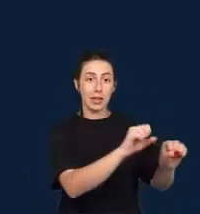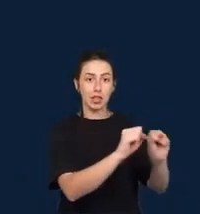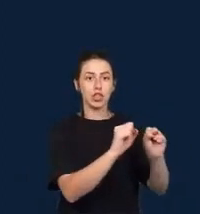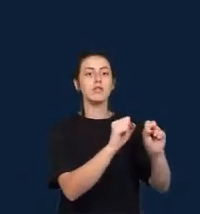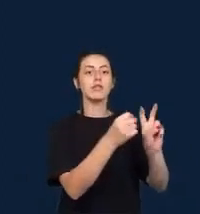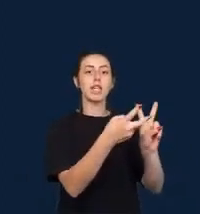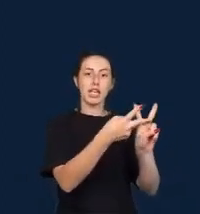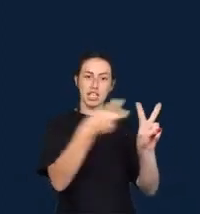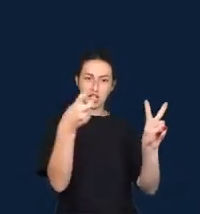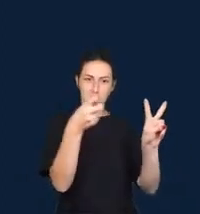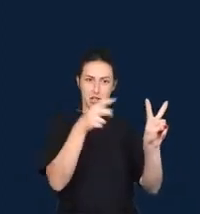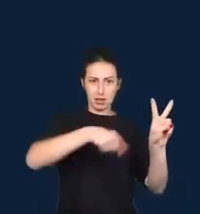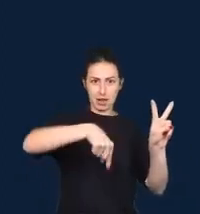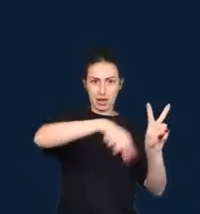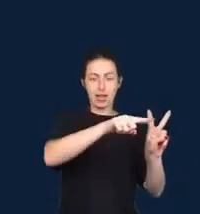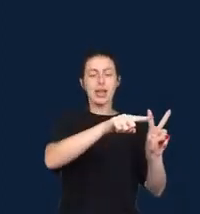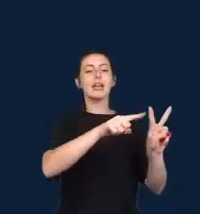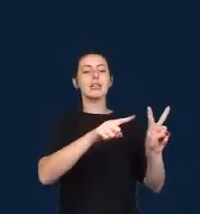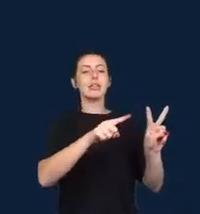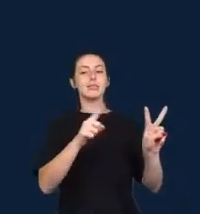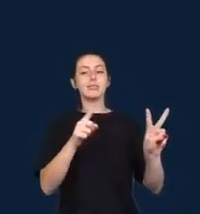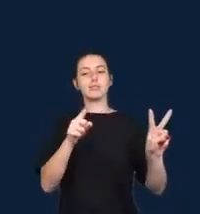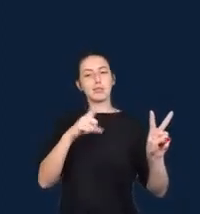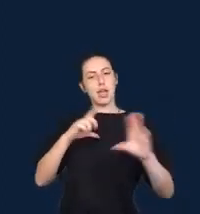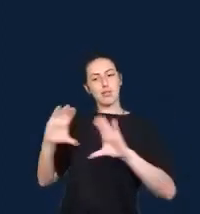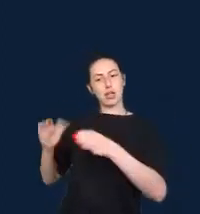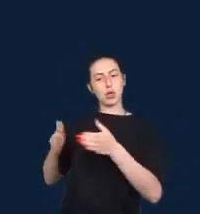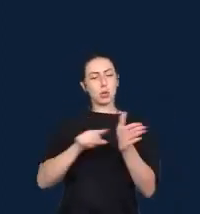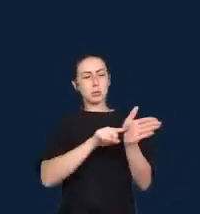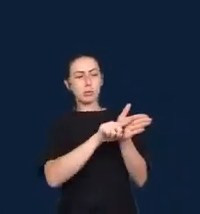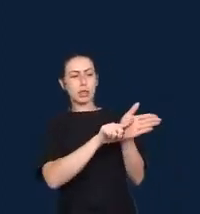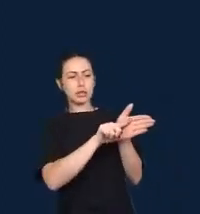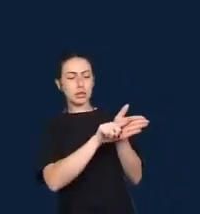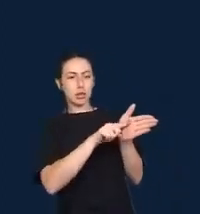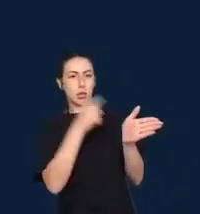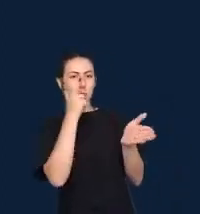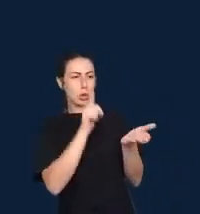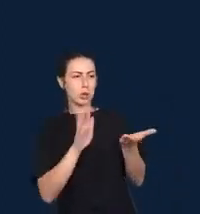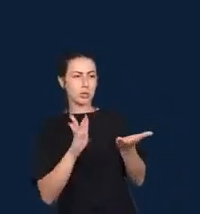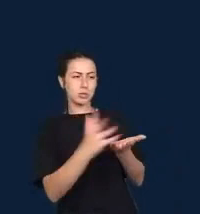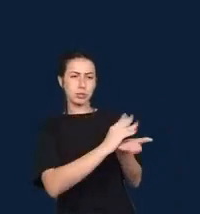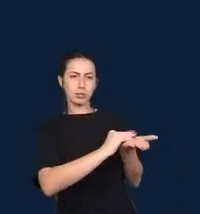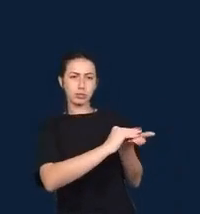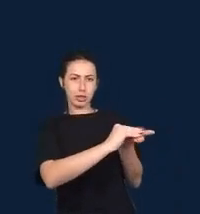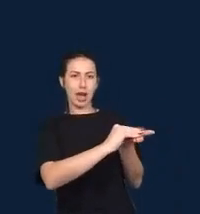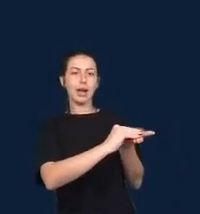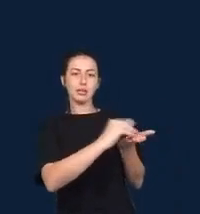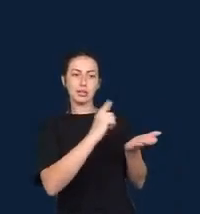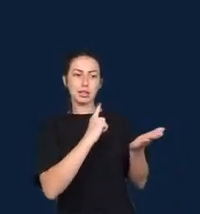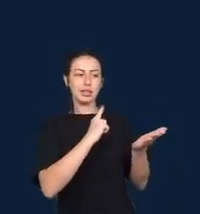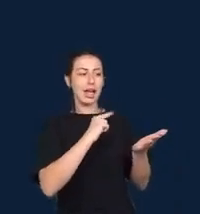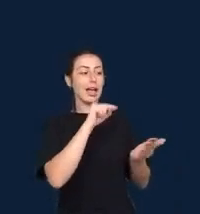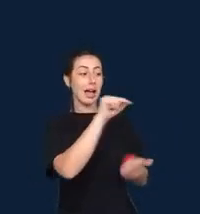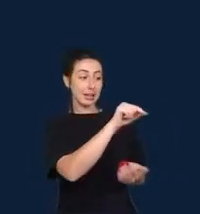has always been enmeshed with a project of settler colonialism. And they point to the risks